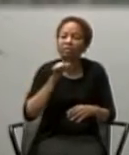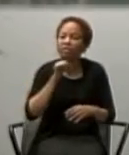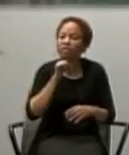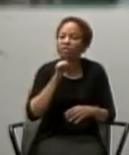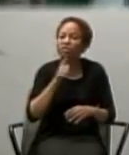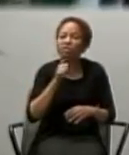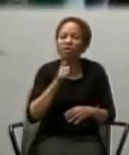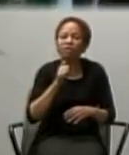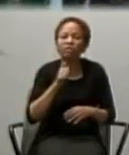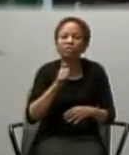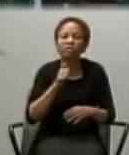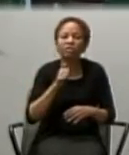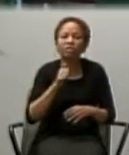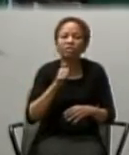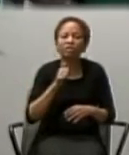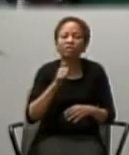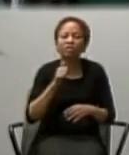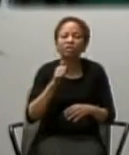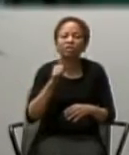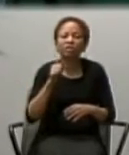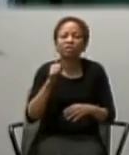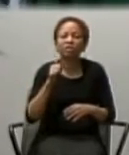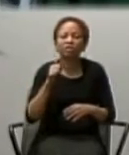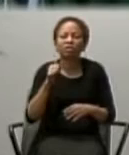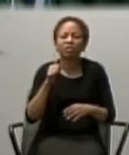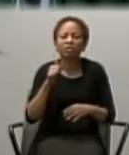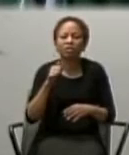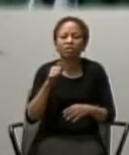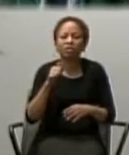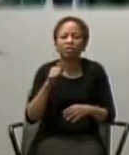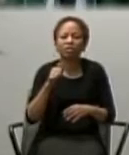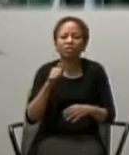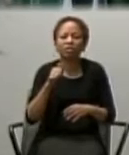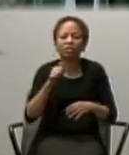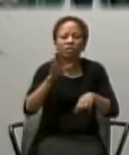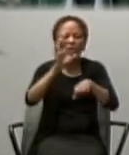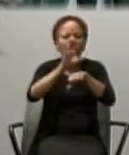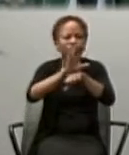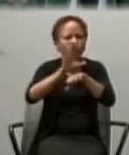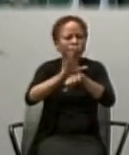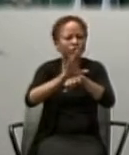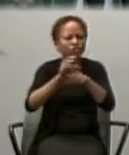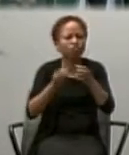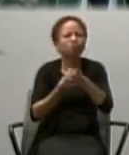proselytizing that the church grows,